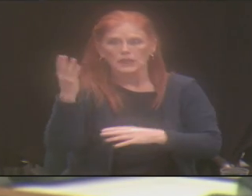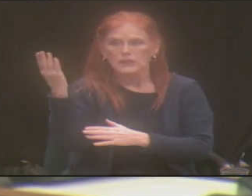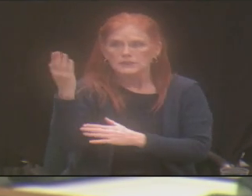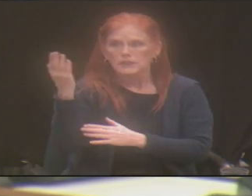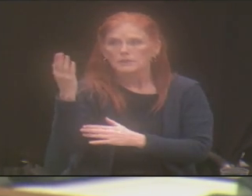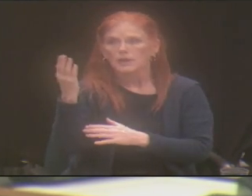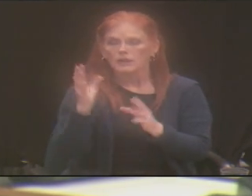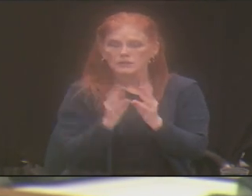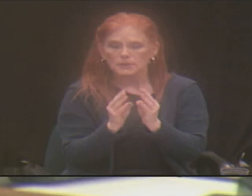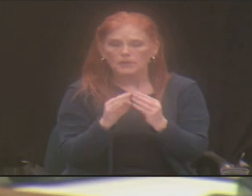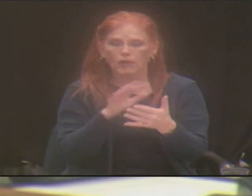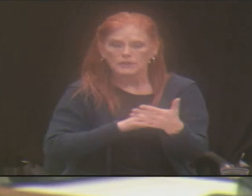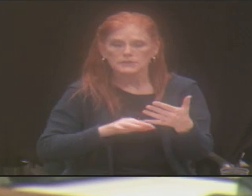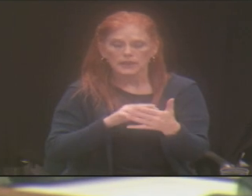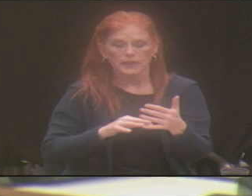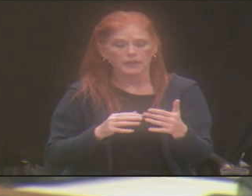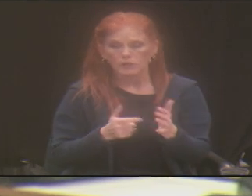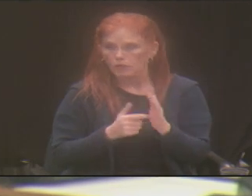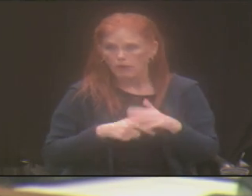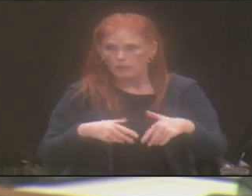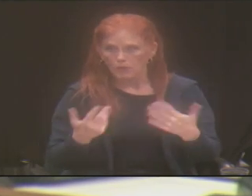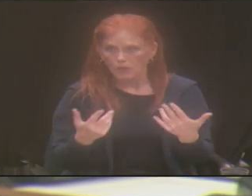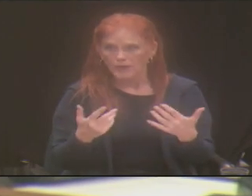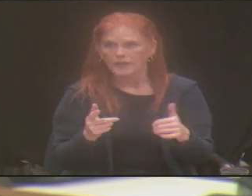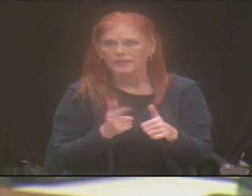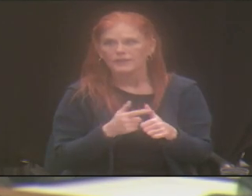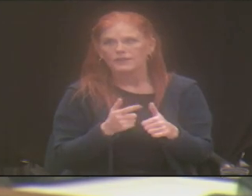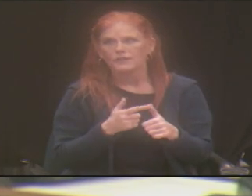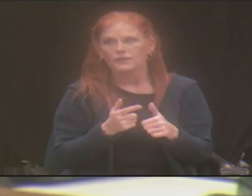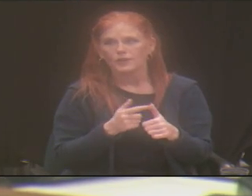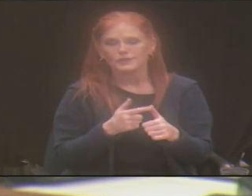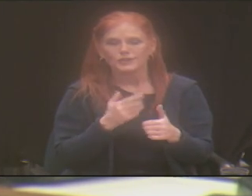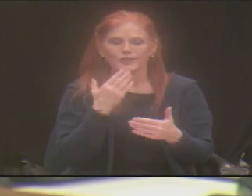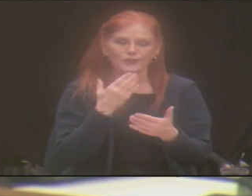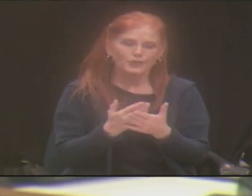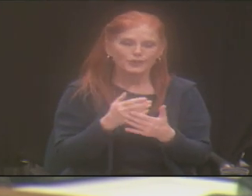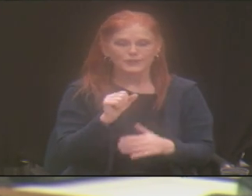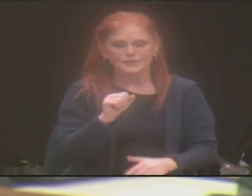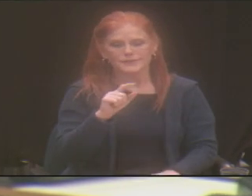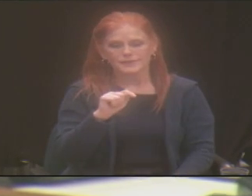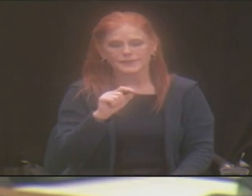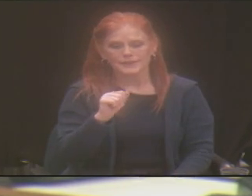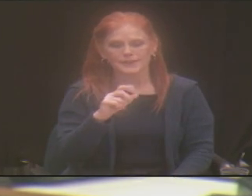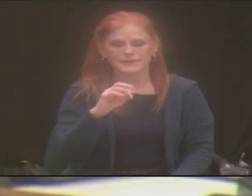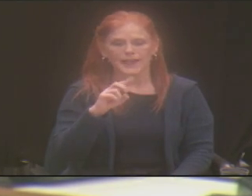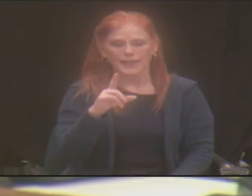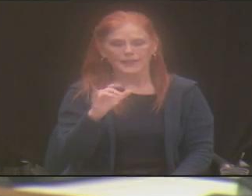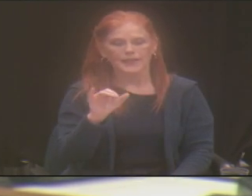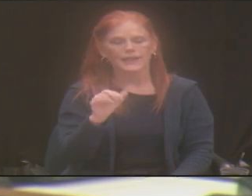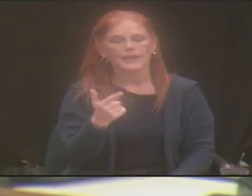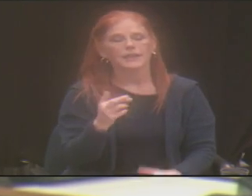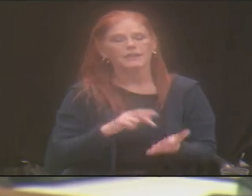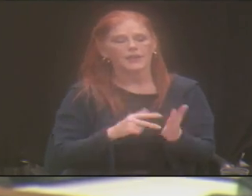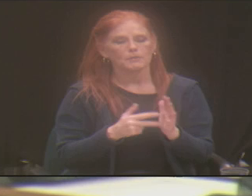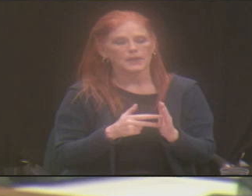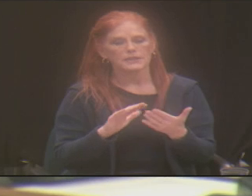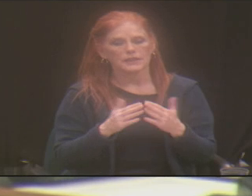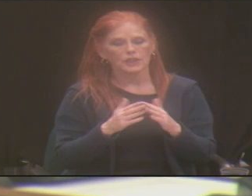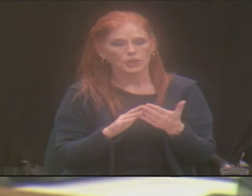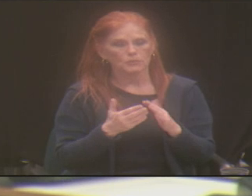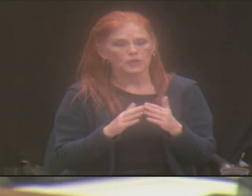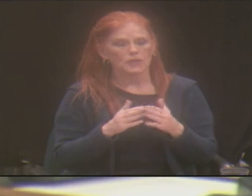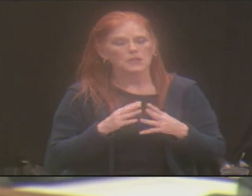study. And the first is you have to be in good standing. Good standing within the community and no